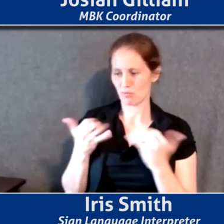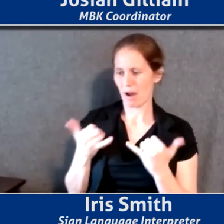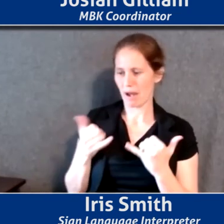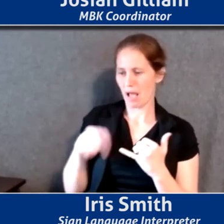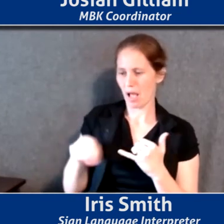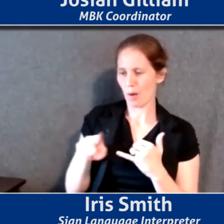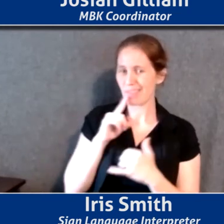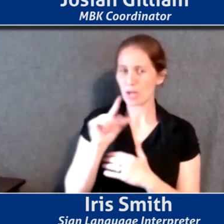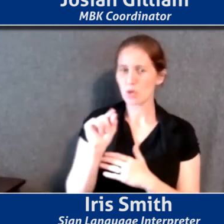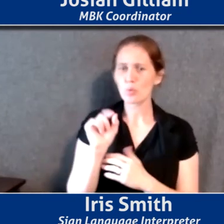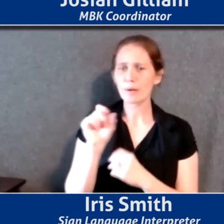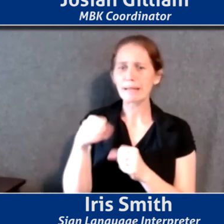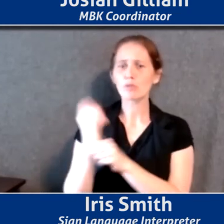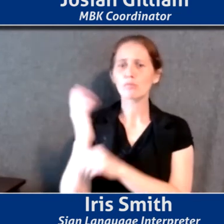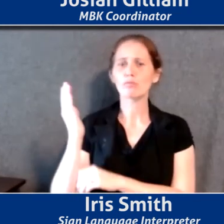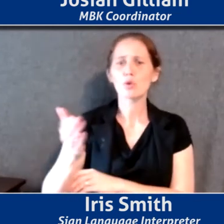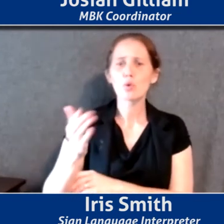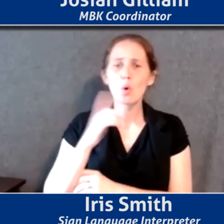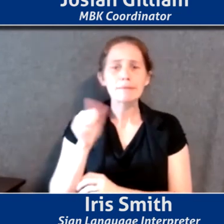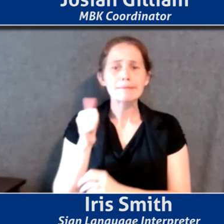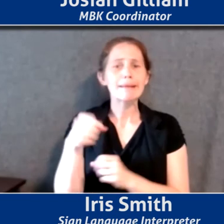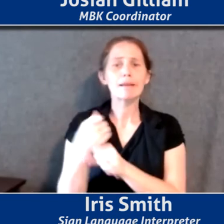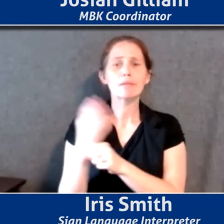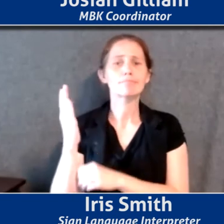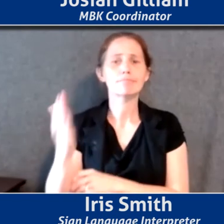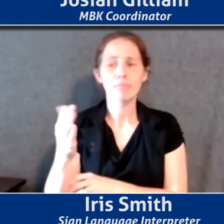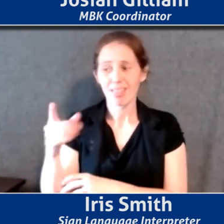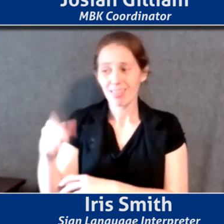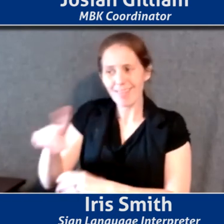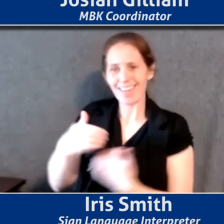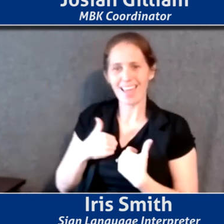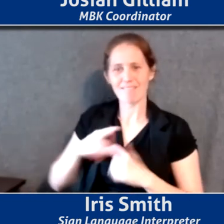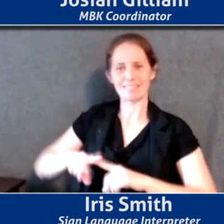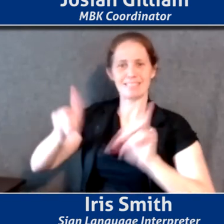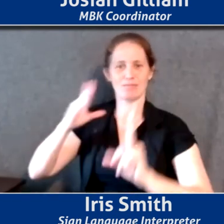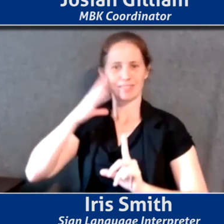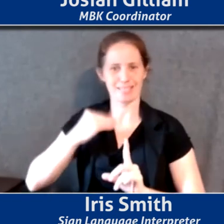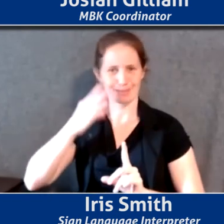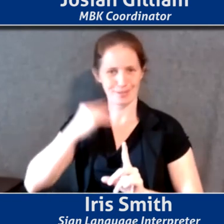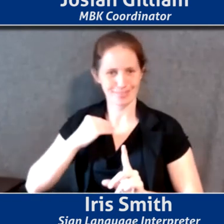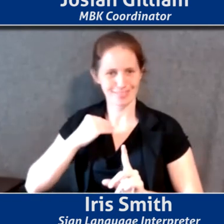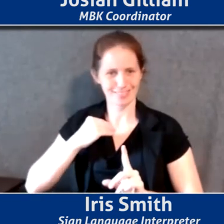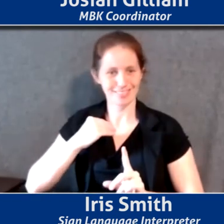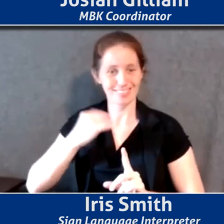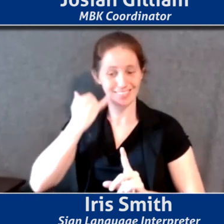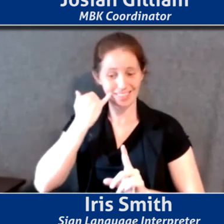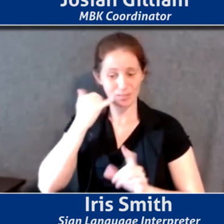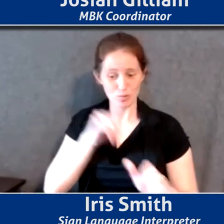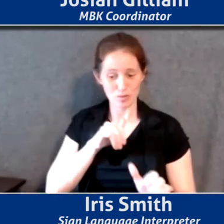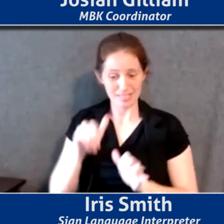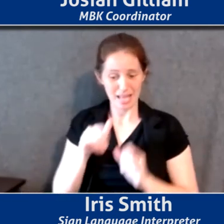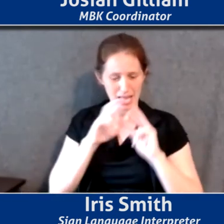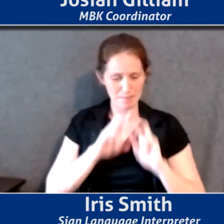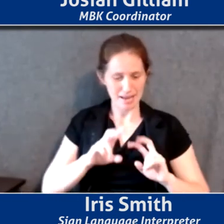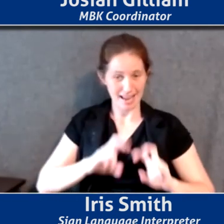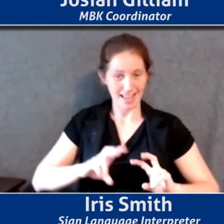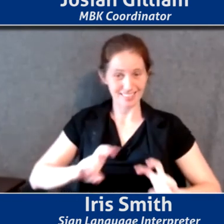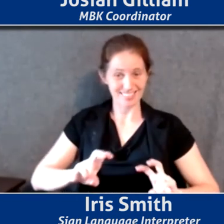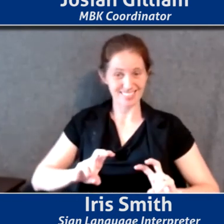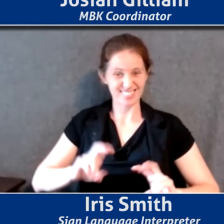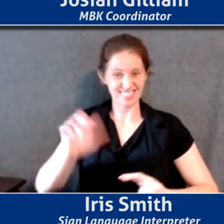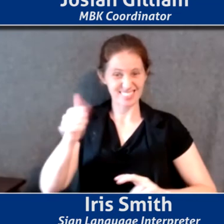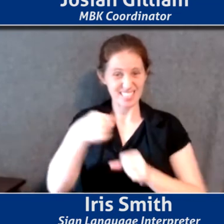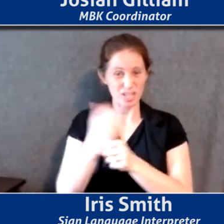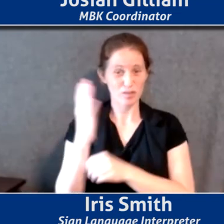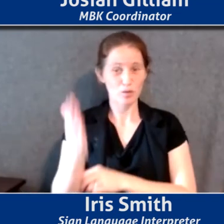in 20 years or in 10 years, that they have a different experience. And that, and that if we do the same analysis, we will not